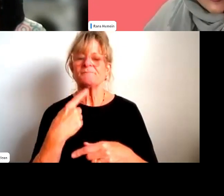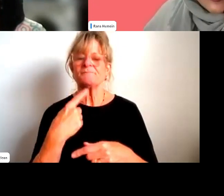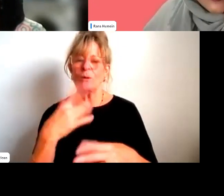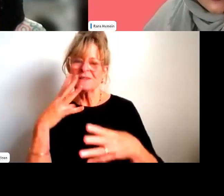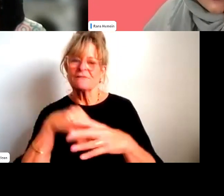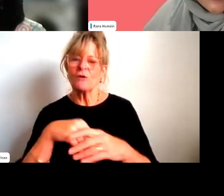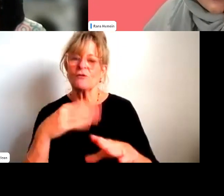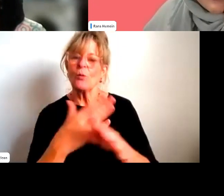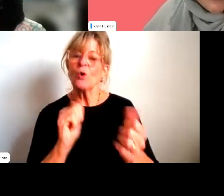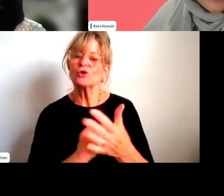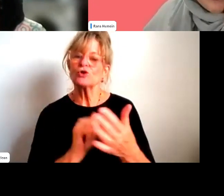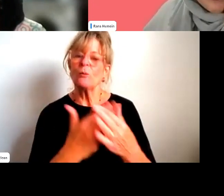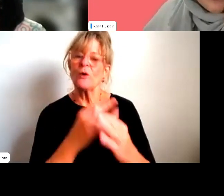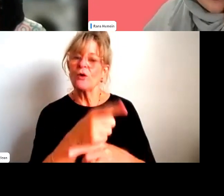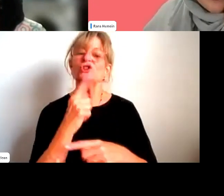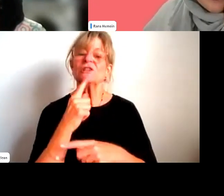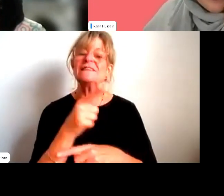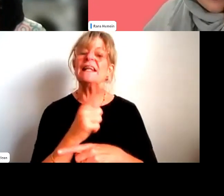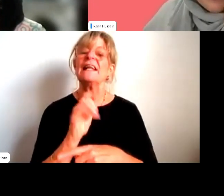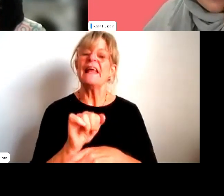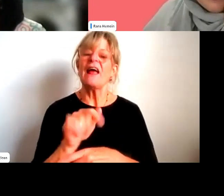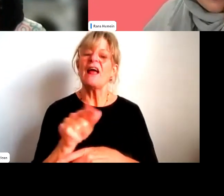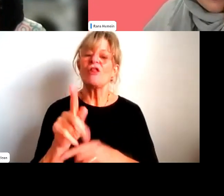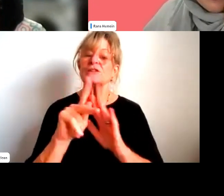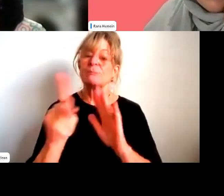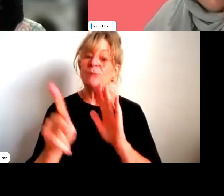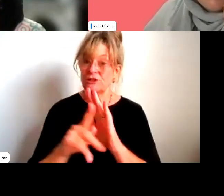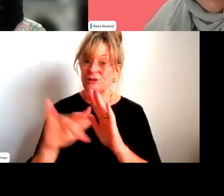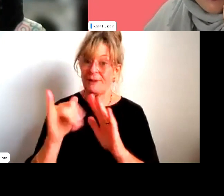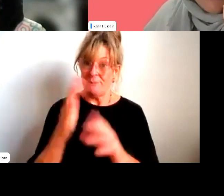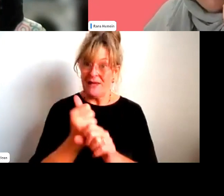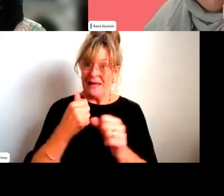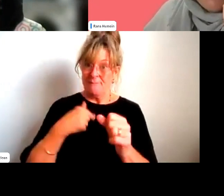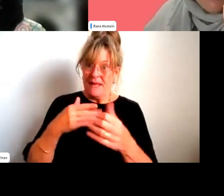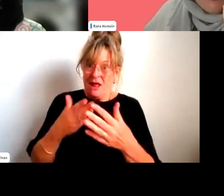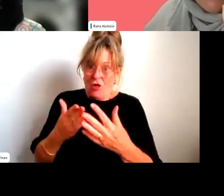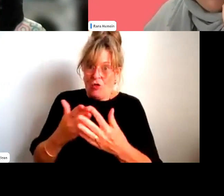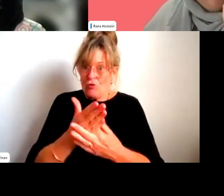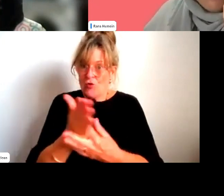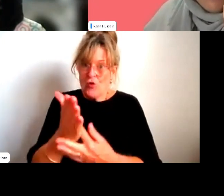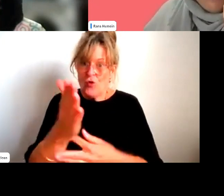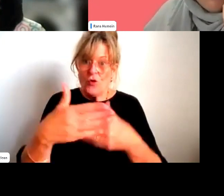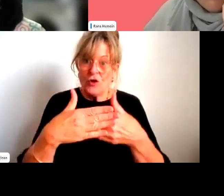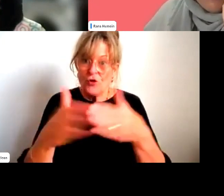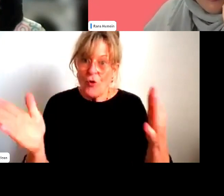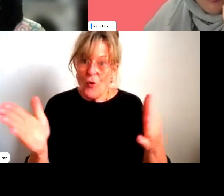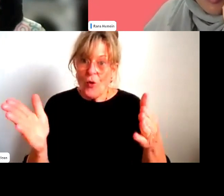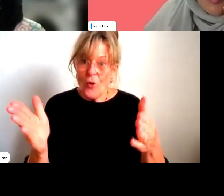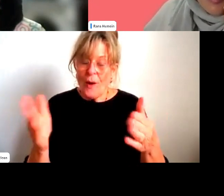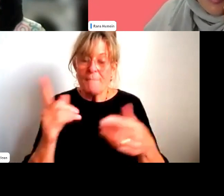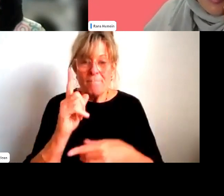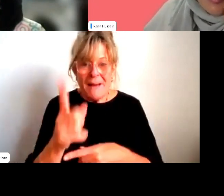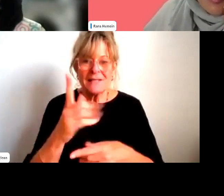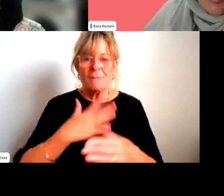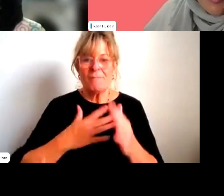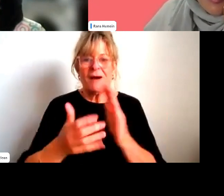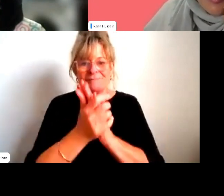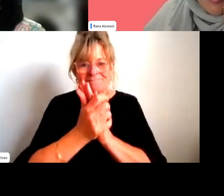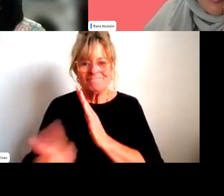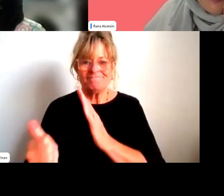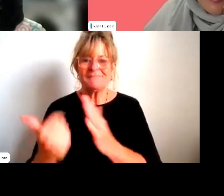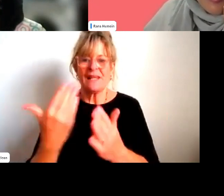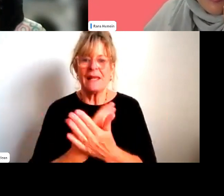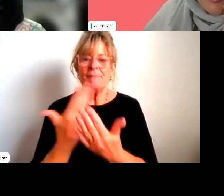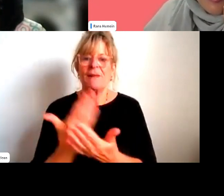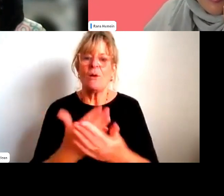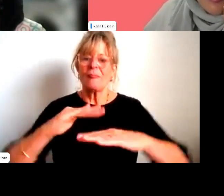with her once, and she said, yeah, those policies may get me through the door, but my talent keeps me on the stage. So I think as a society, we're not ready.